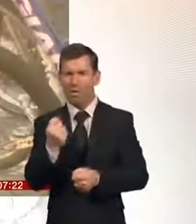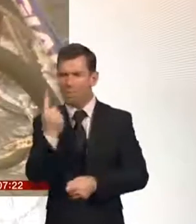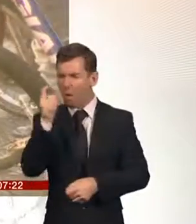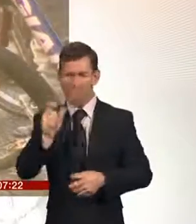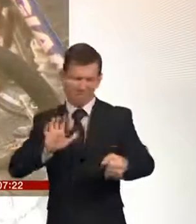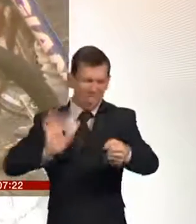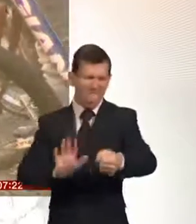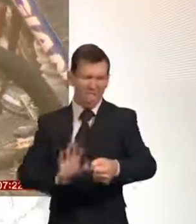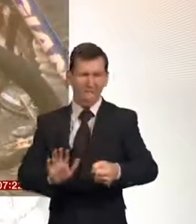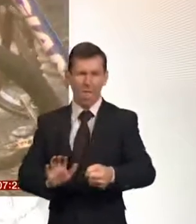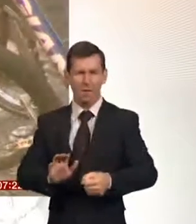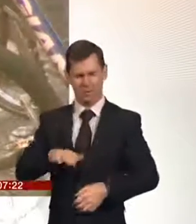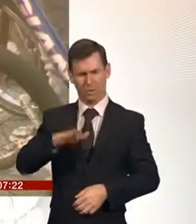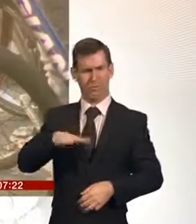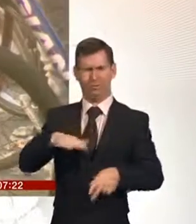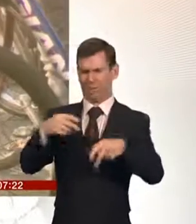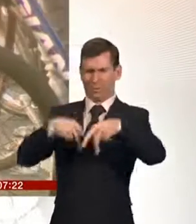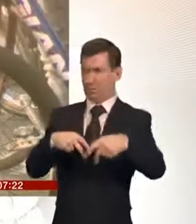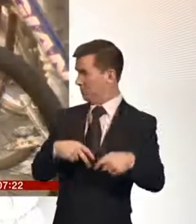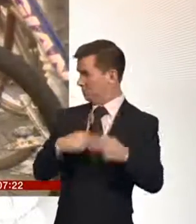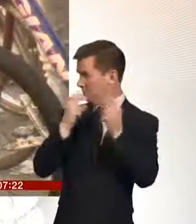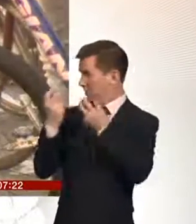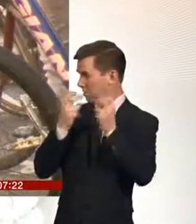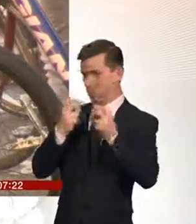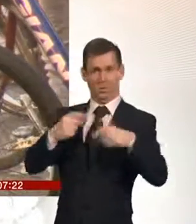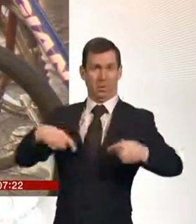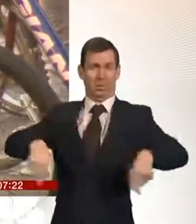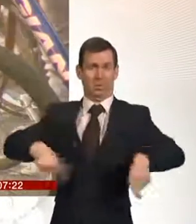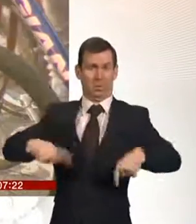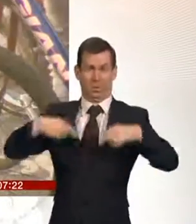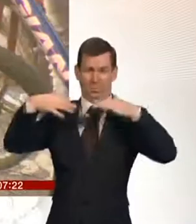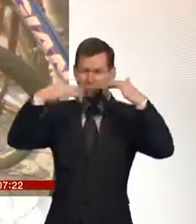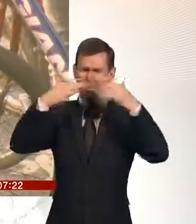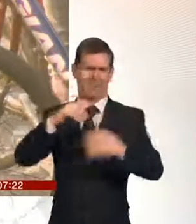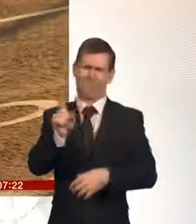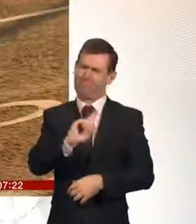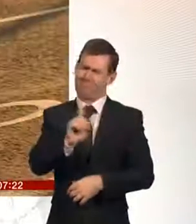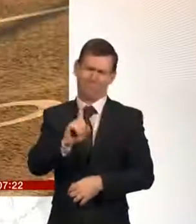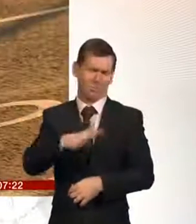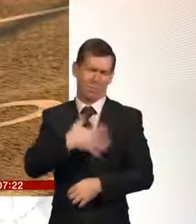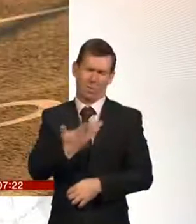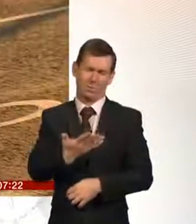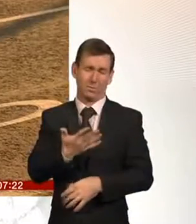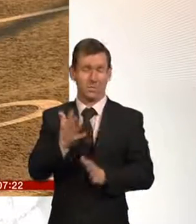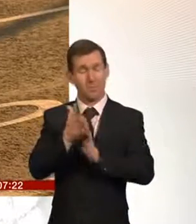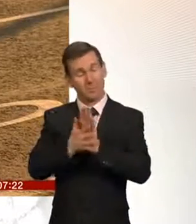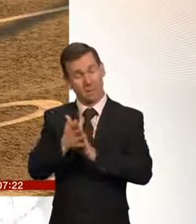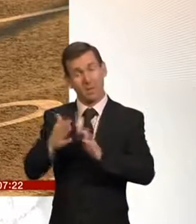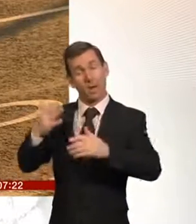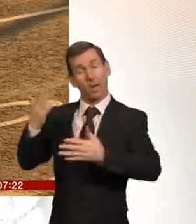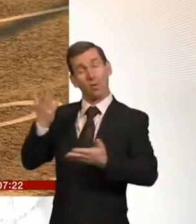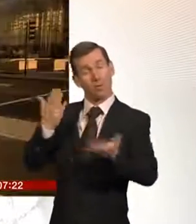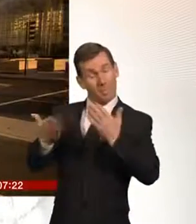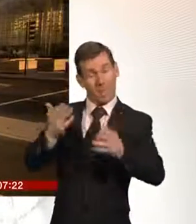honking scaring your children and it's going to put you off and that's just the opposite of what we need so although it's brilliant that the deaths are going down